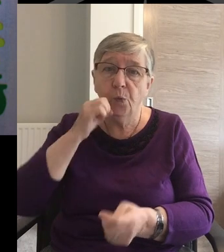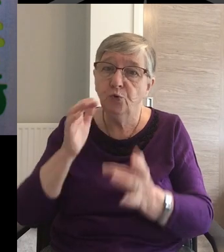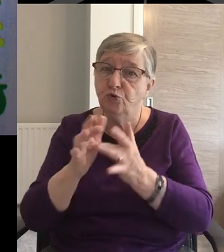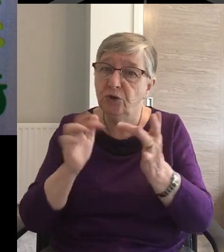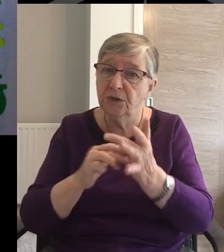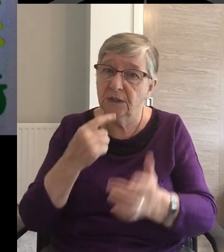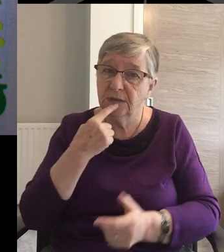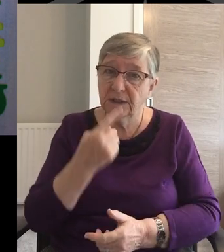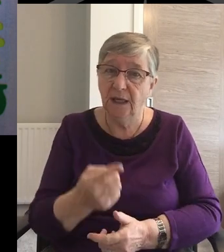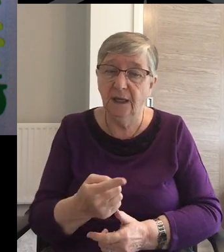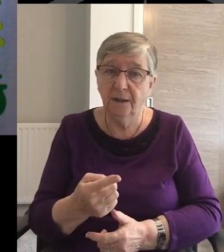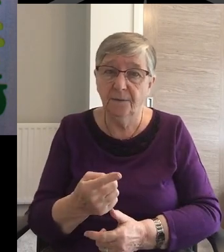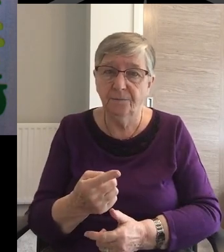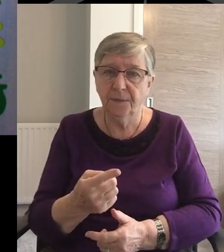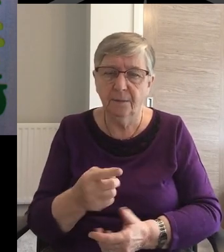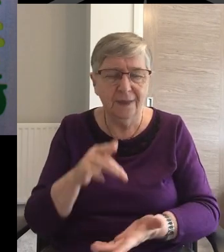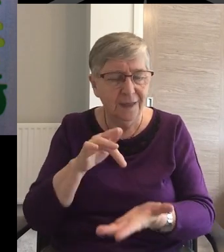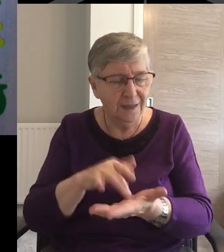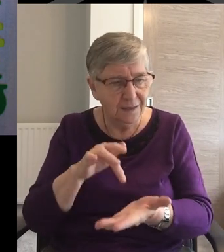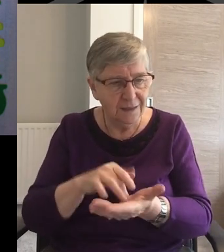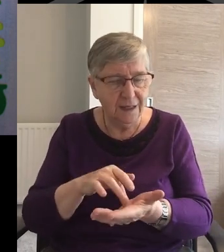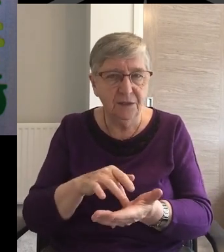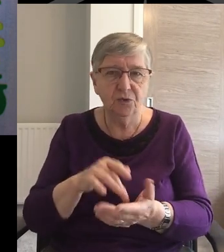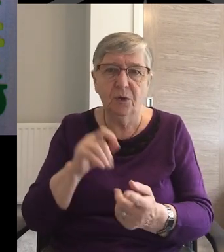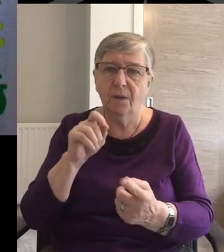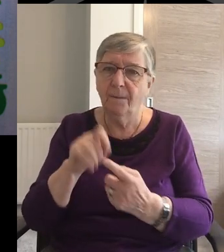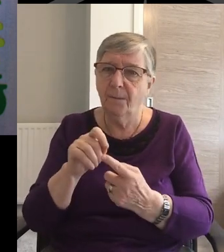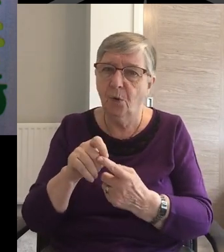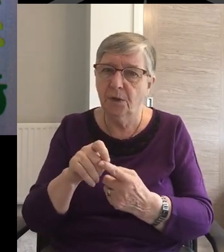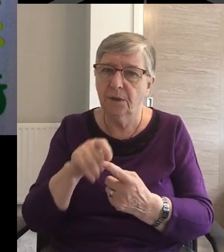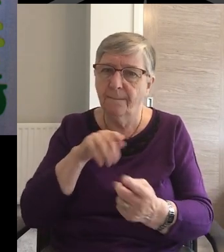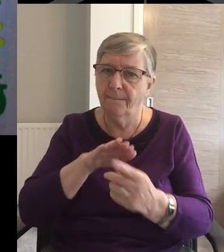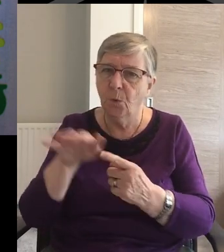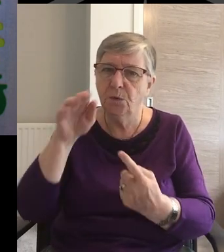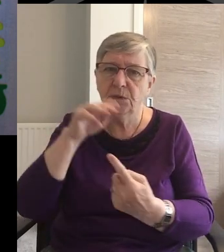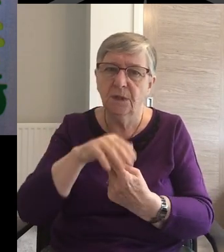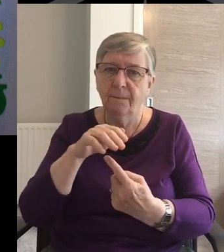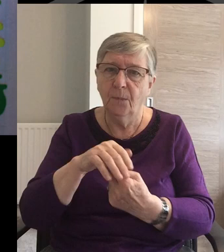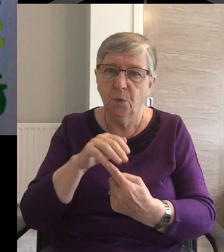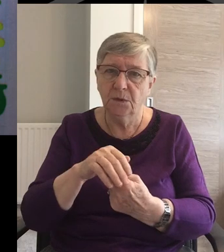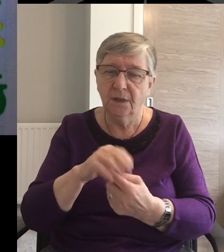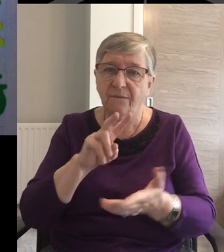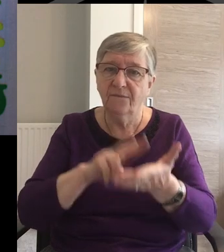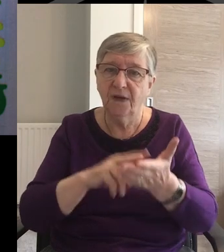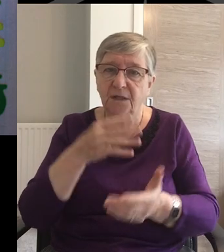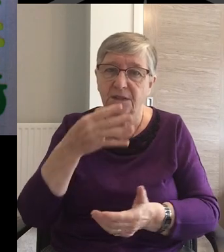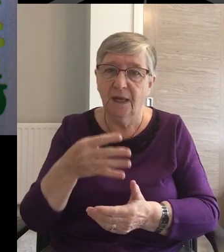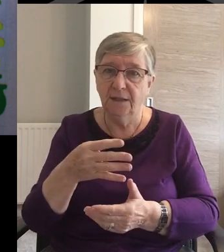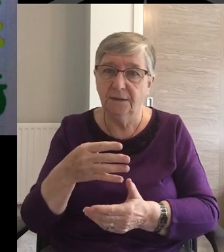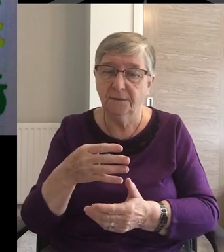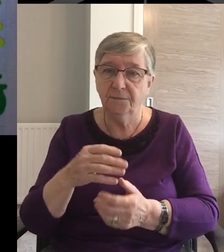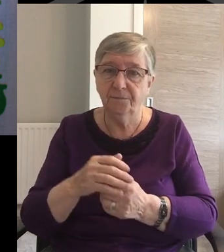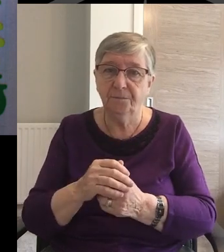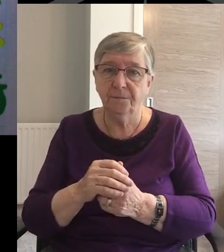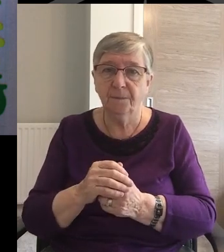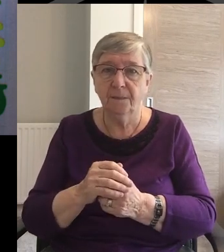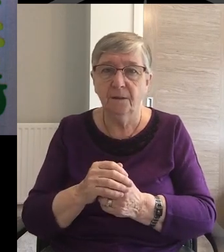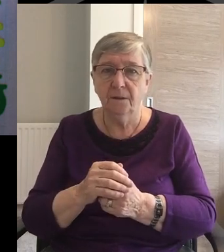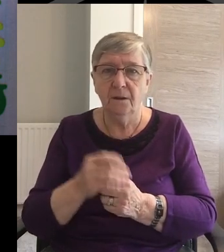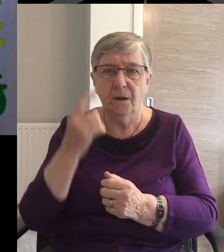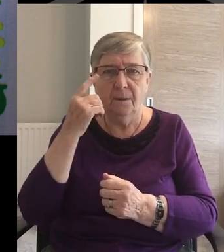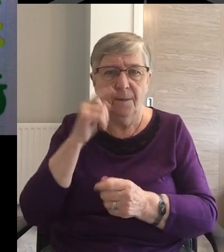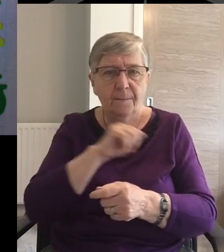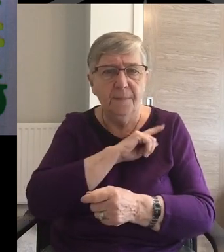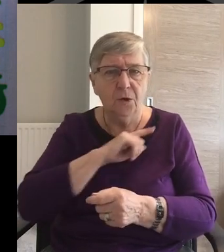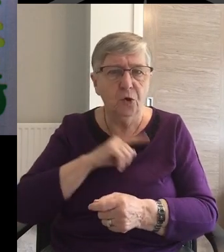But the central point Paul is making Is the most important one In verse 9 For you